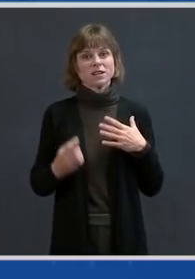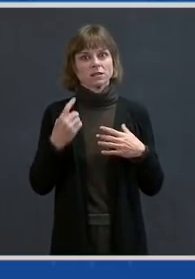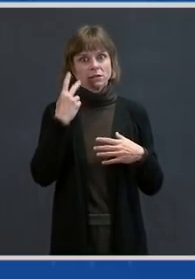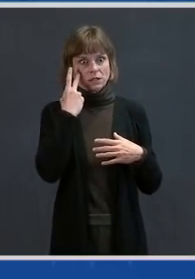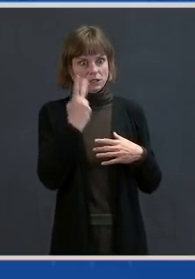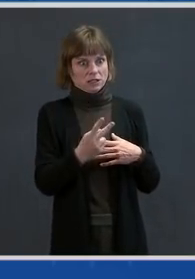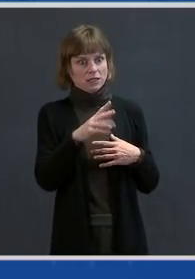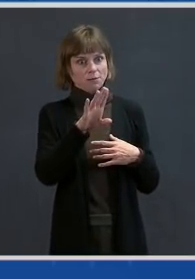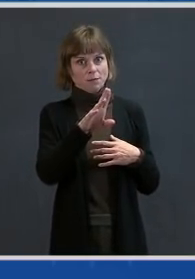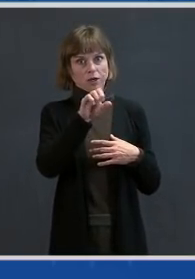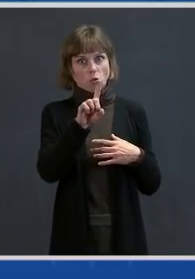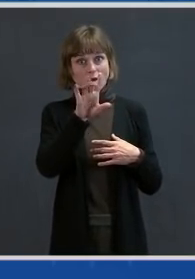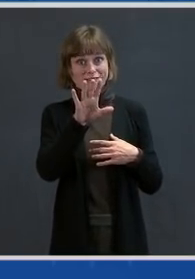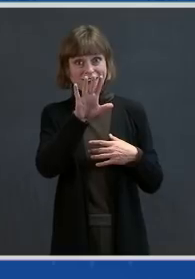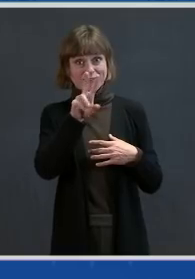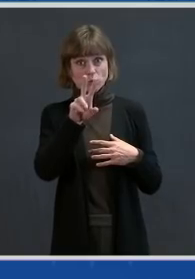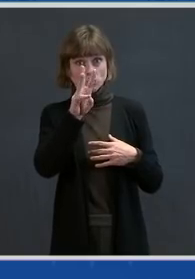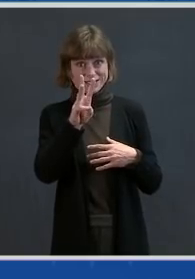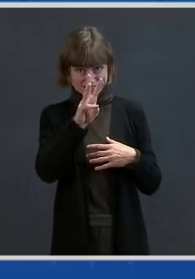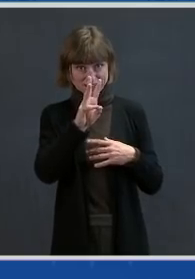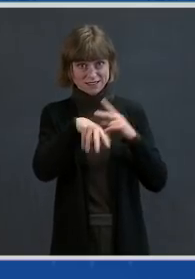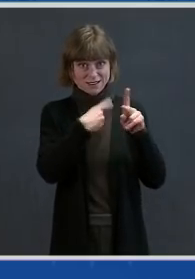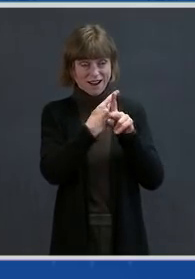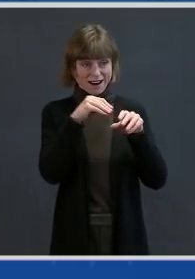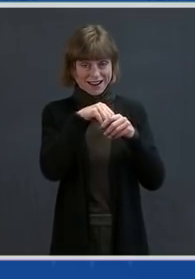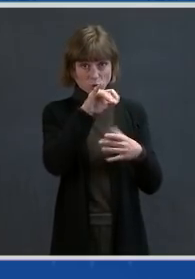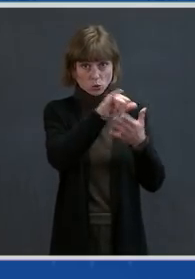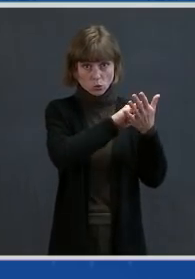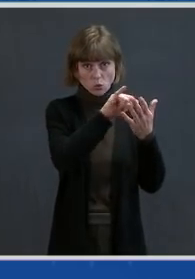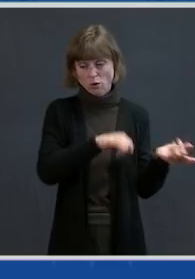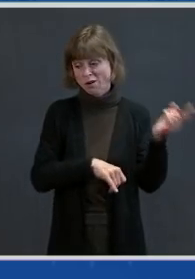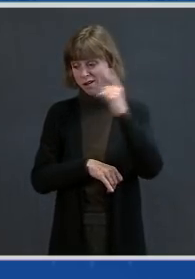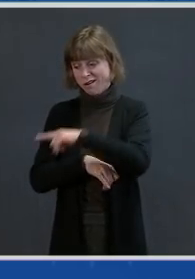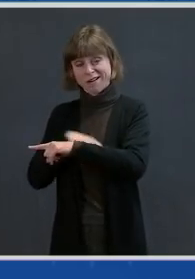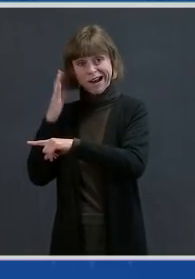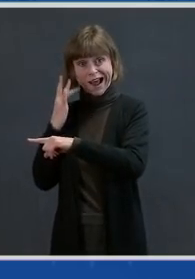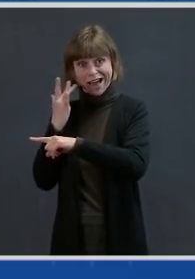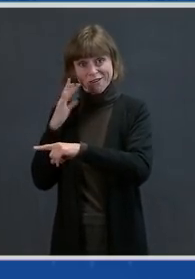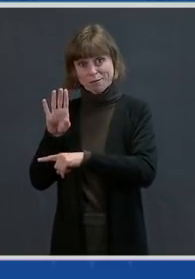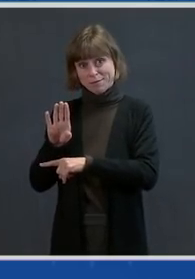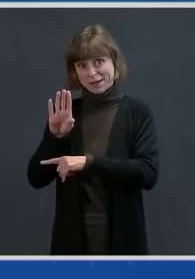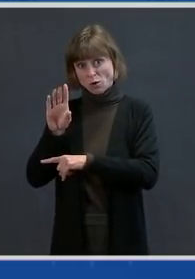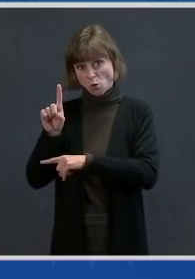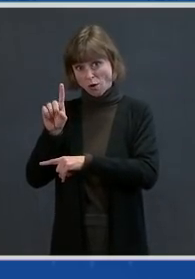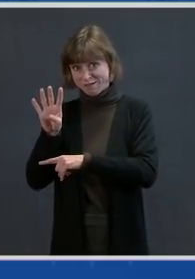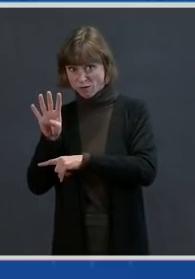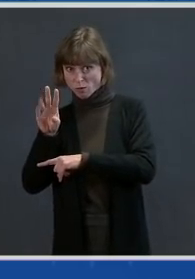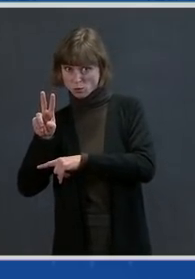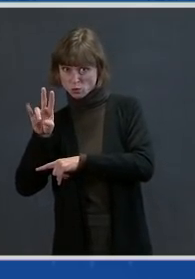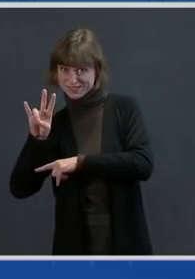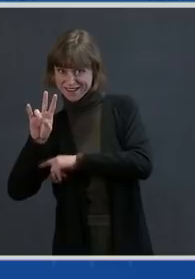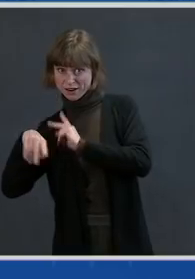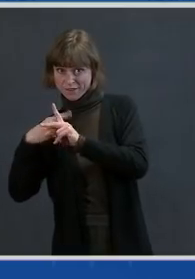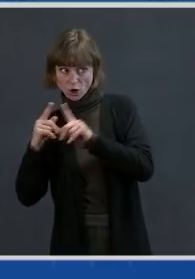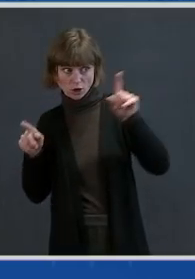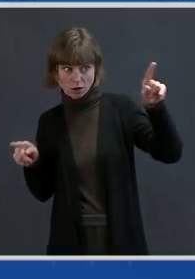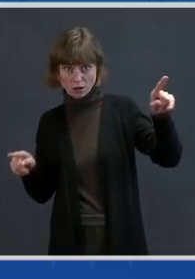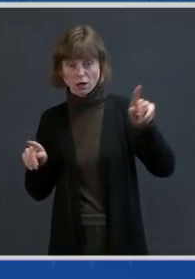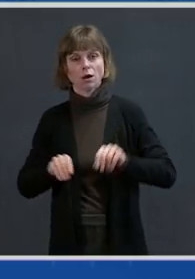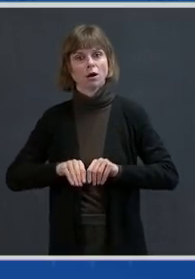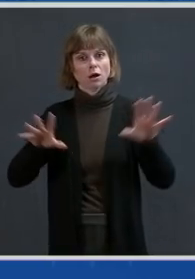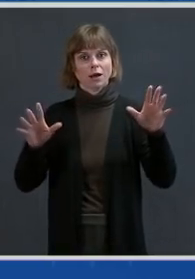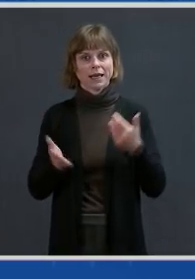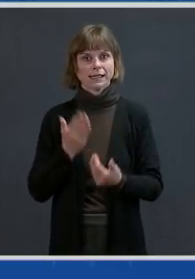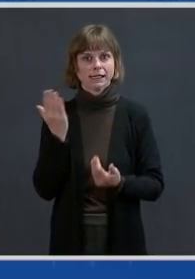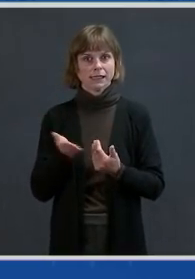the B.1.526 variant, and in California, the B.1.427 variant, that also appear to spread more easily